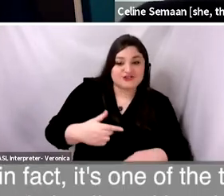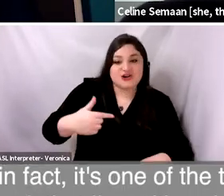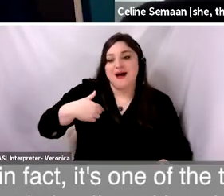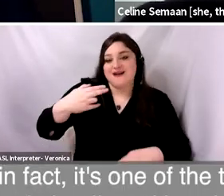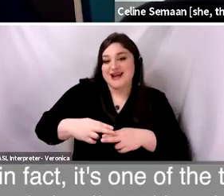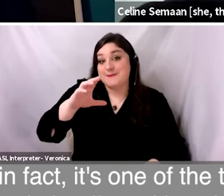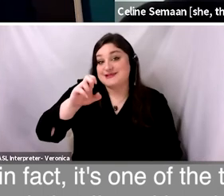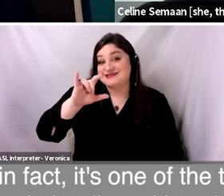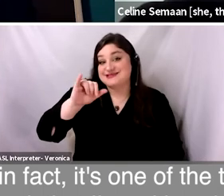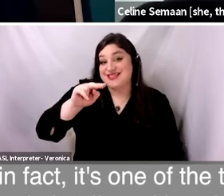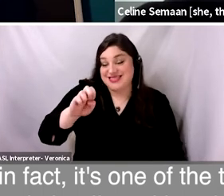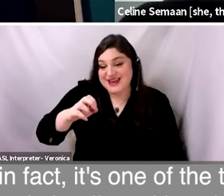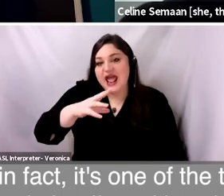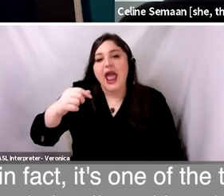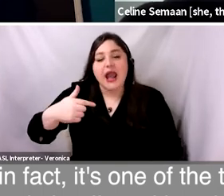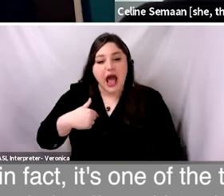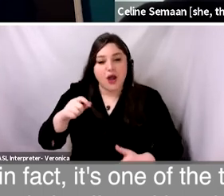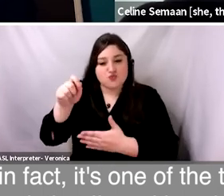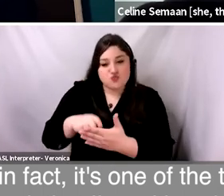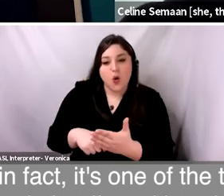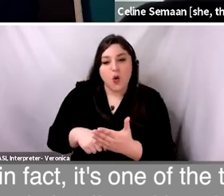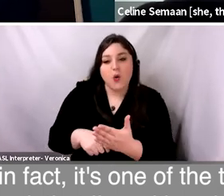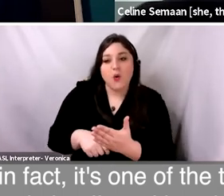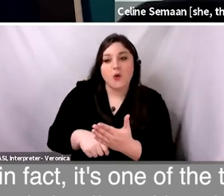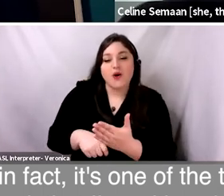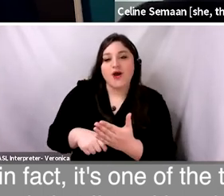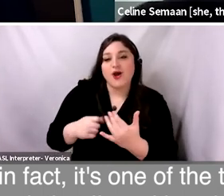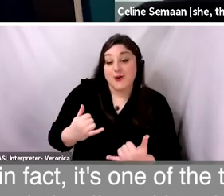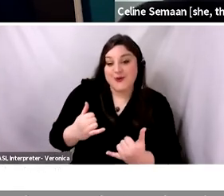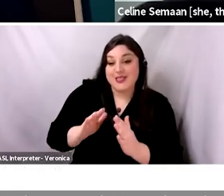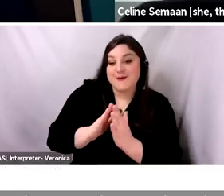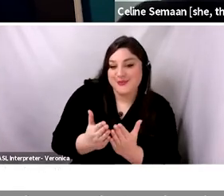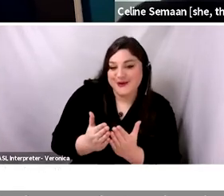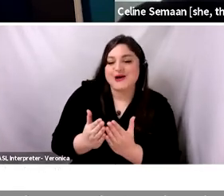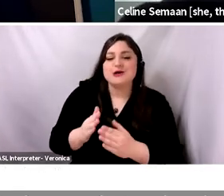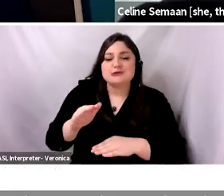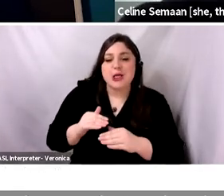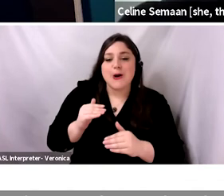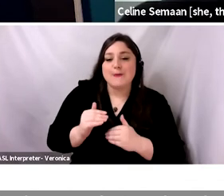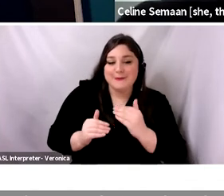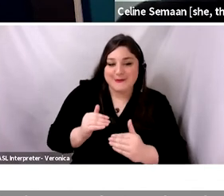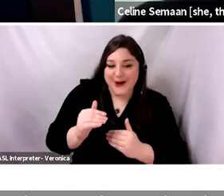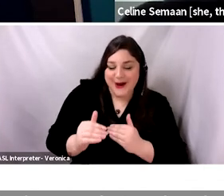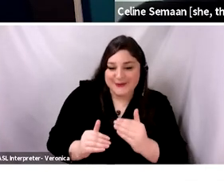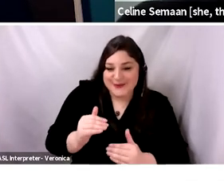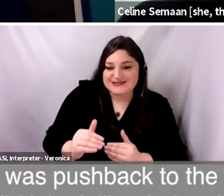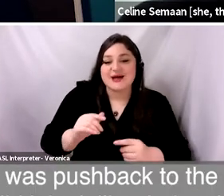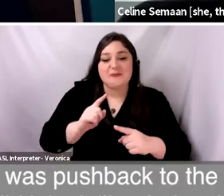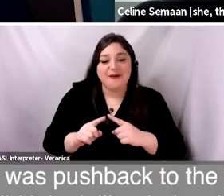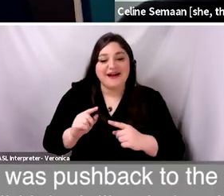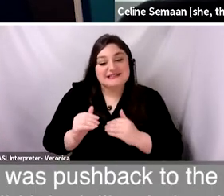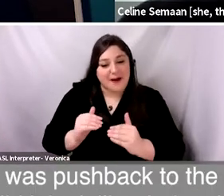in fact it's one of the topics in my book that I'm writing slowly but surely, but slow and steady wins the race.